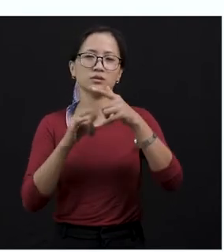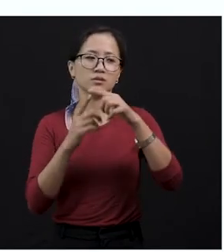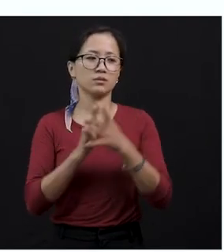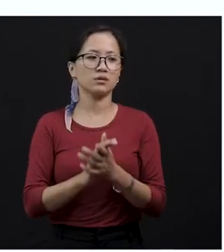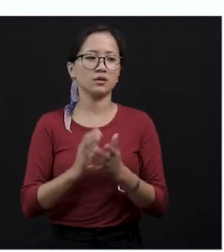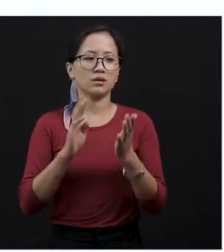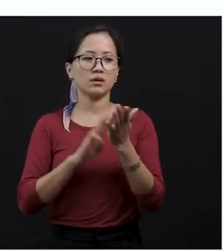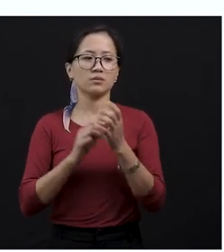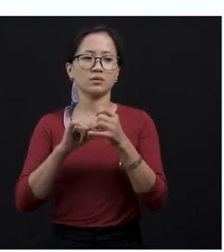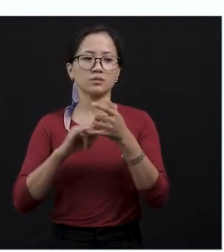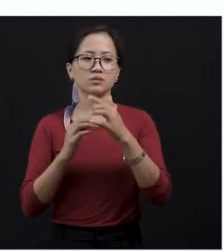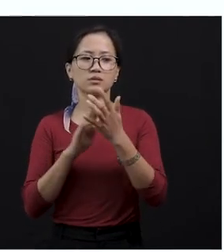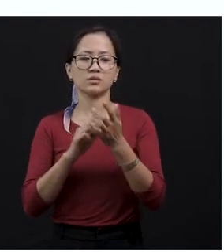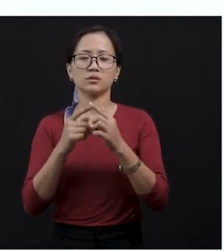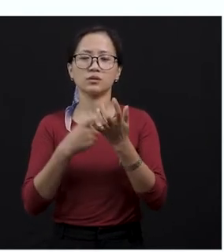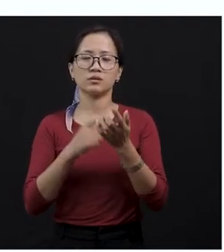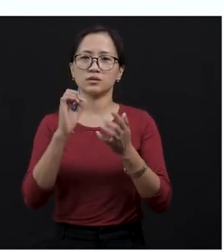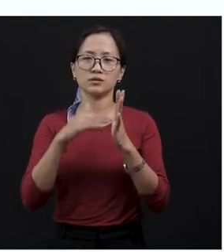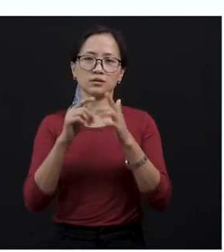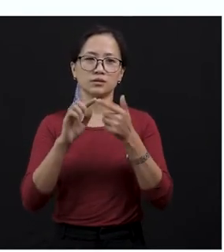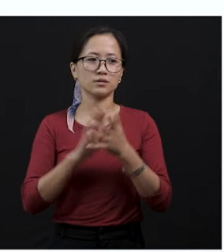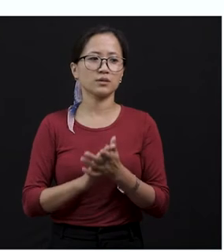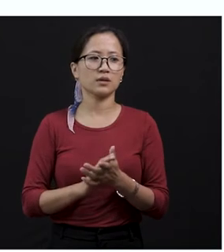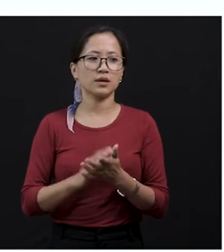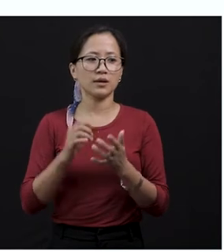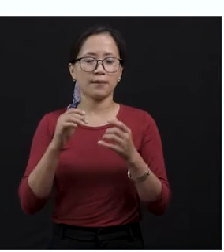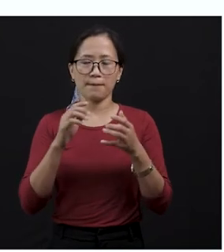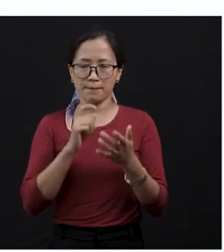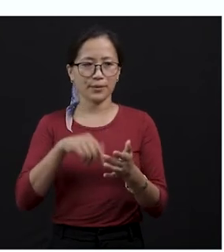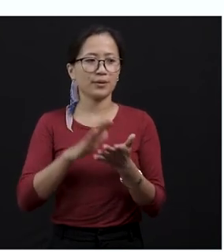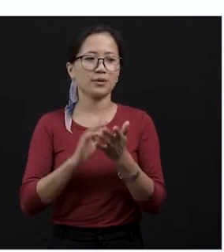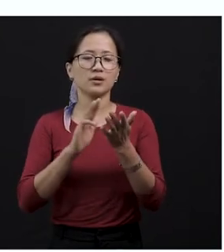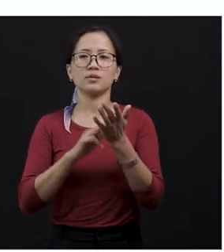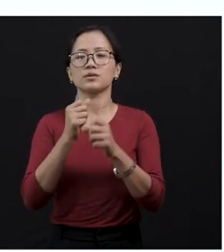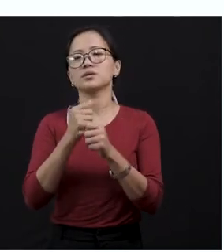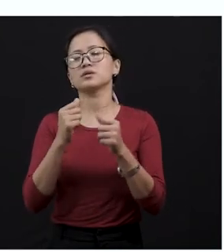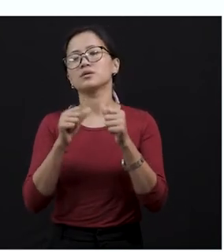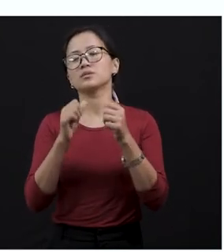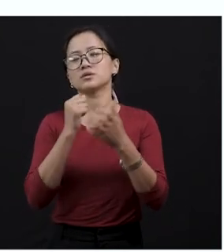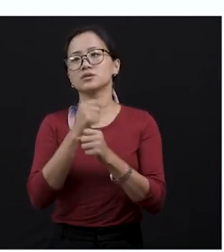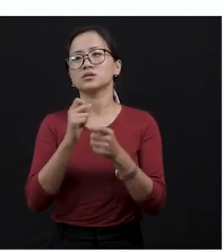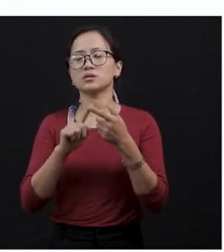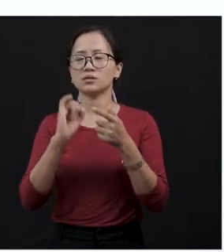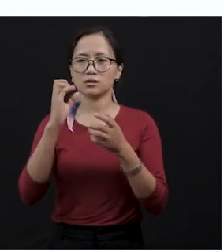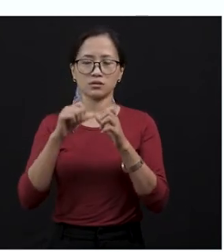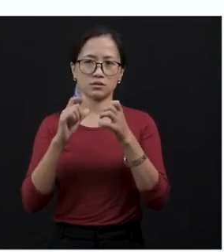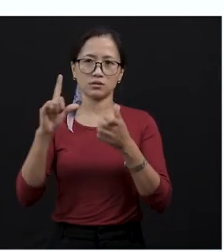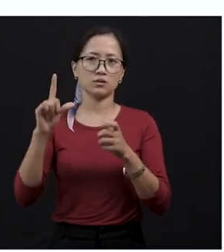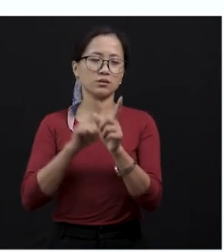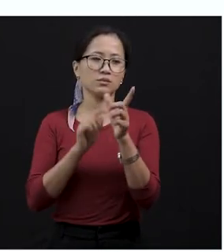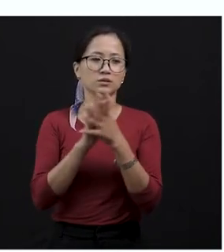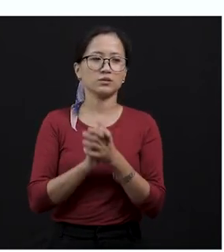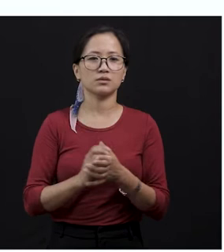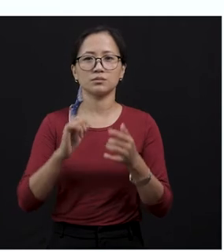here, magically persuade. Mesmerize, magically persuade. Here, the word mesmerize is going to be used where